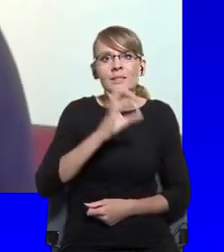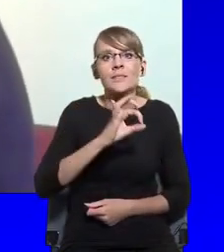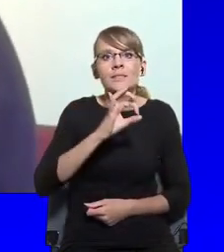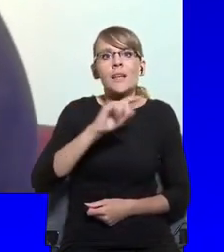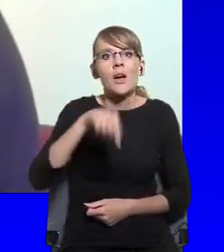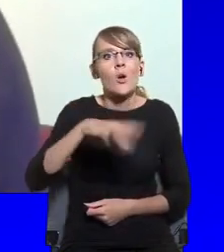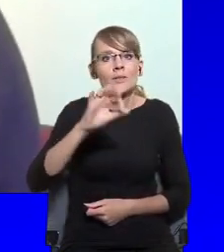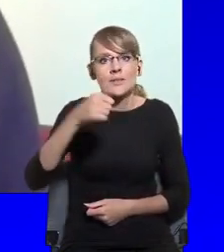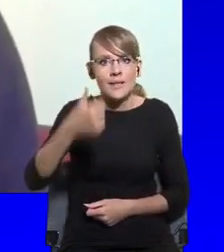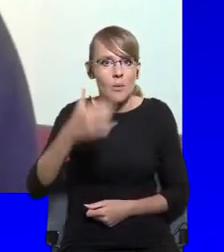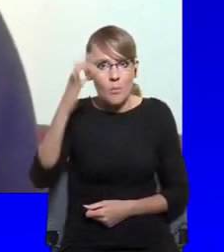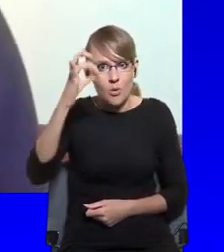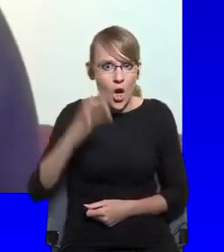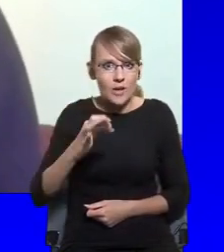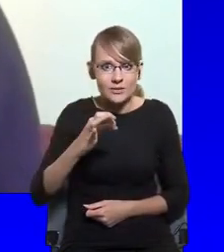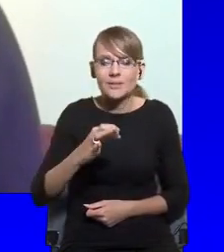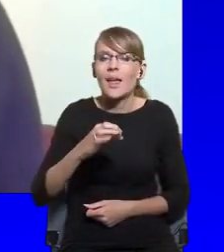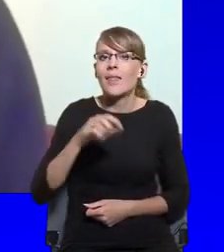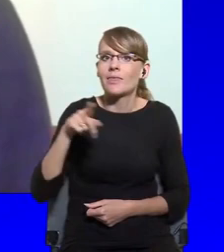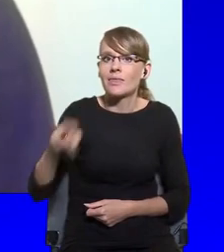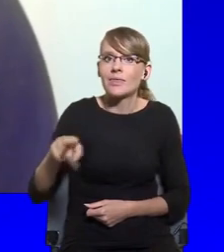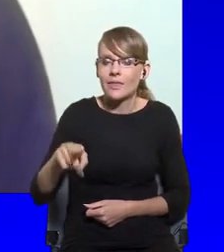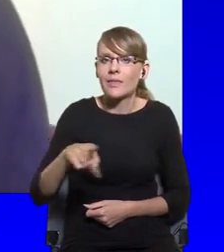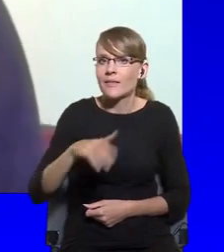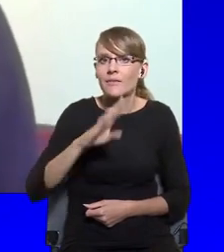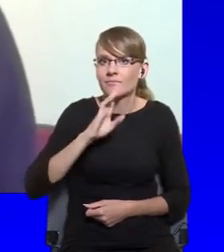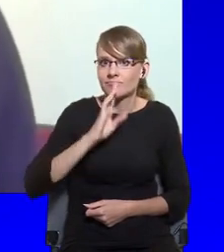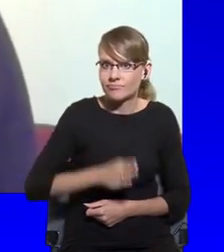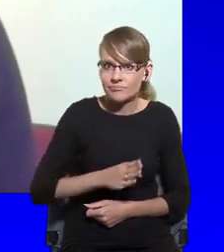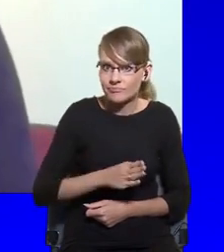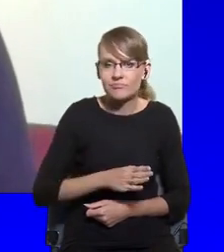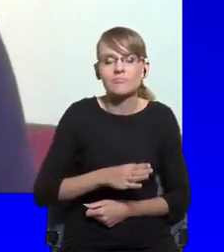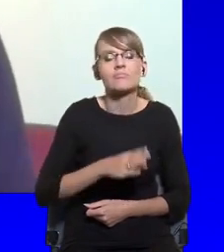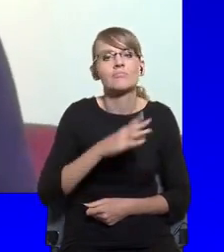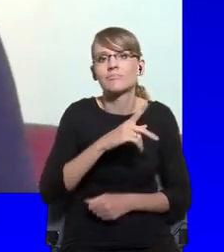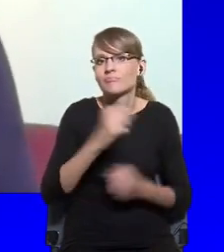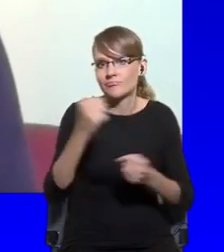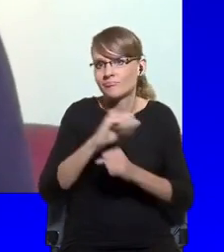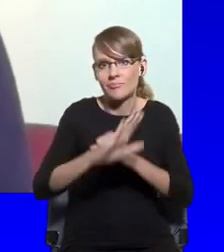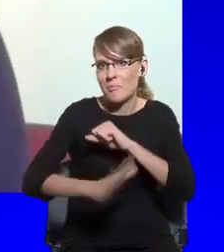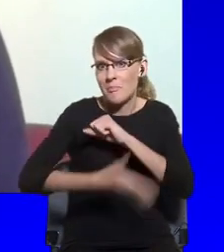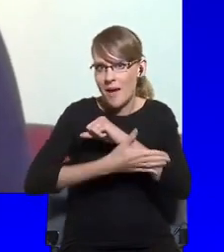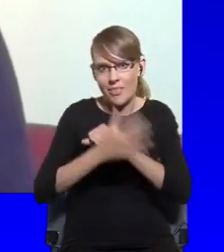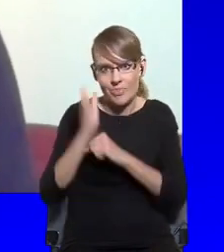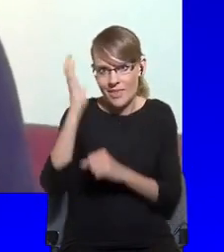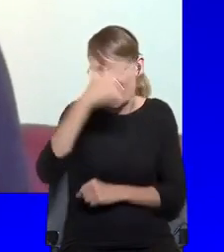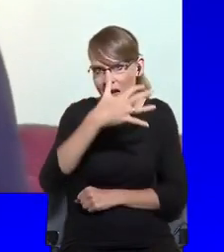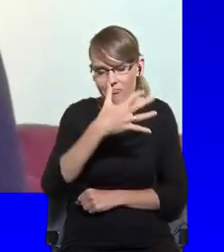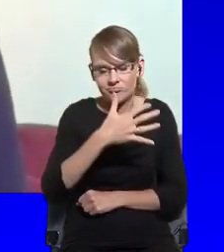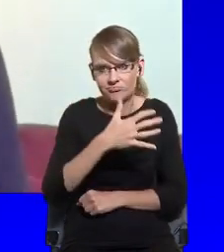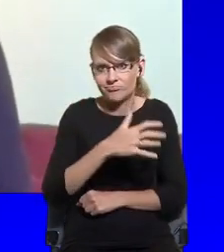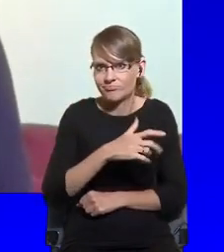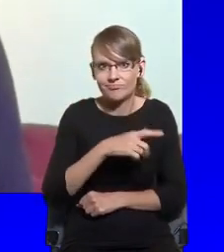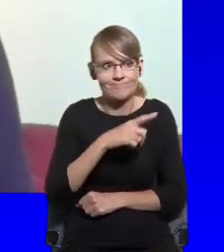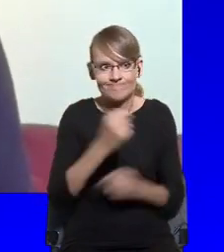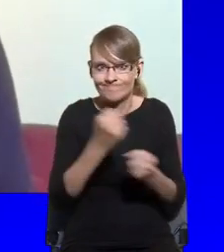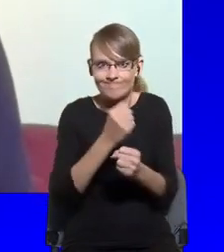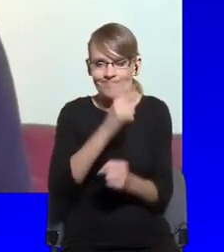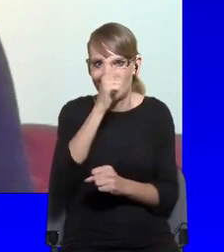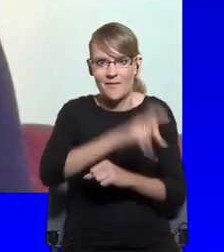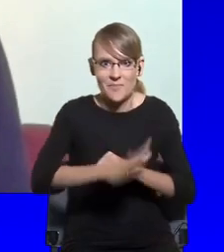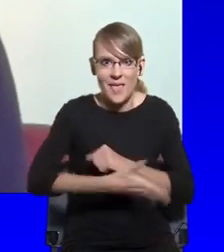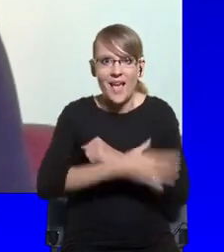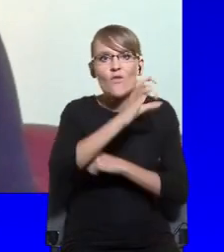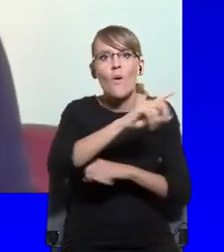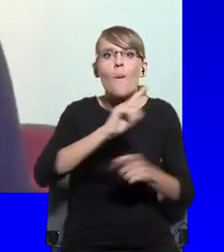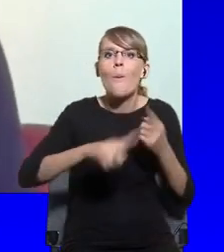the United States actually are very supportive of Donald Trump, because his economic policies align very well with